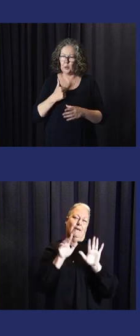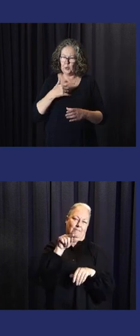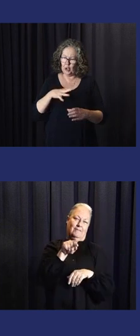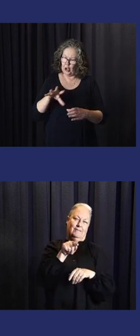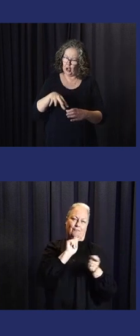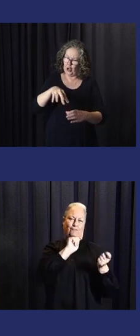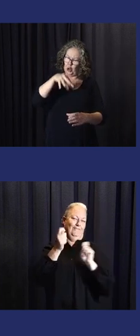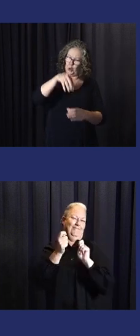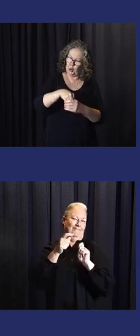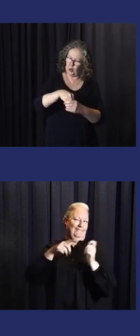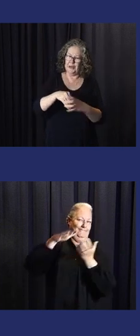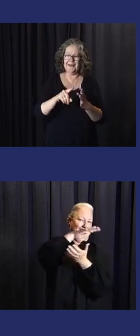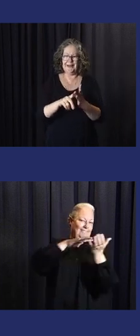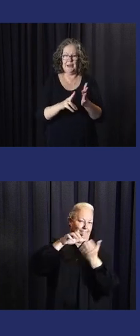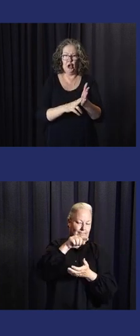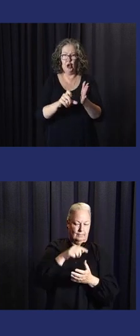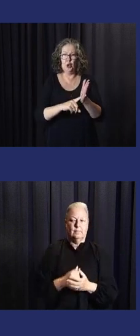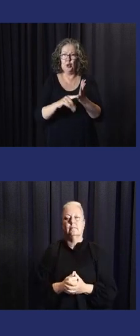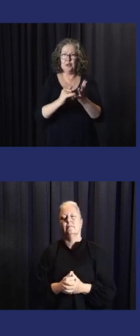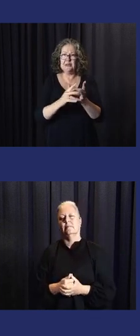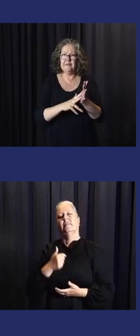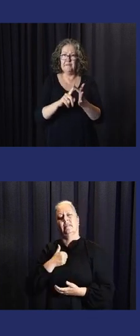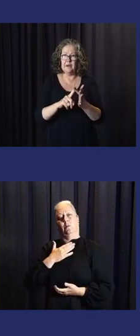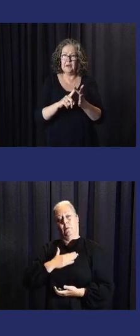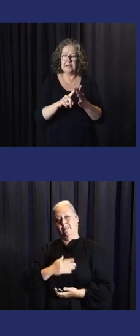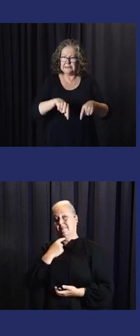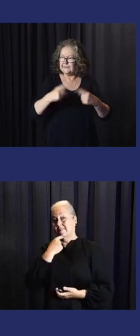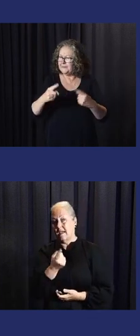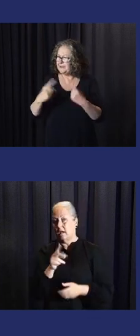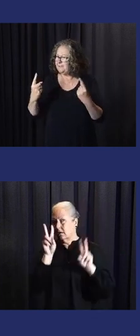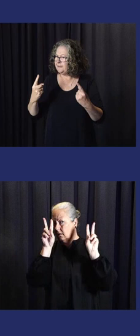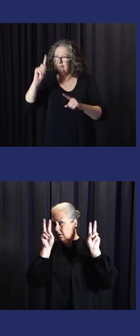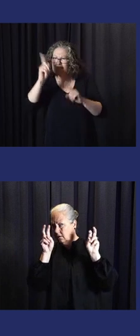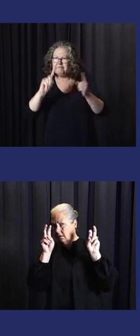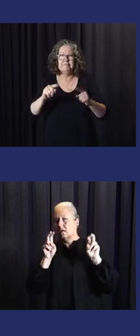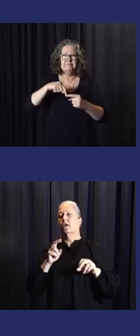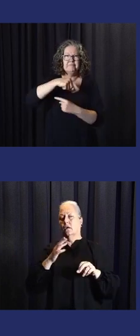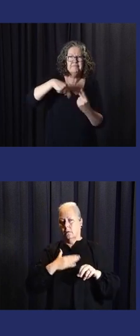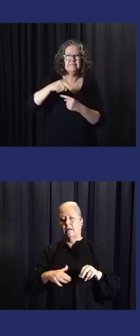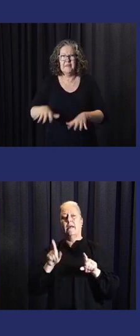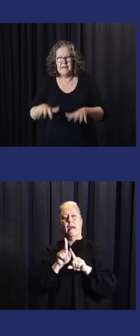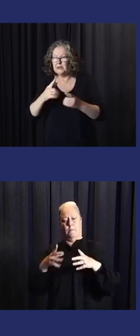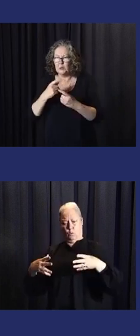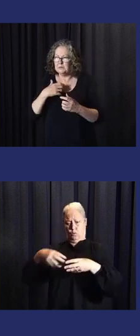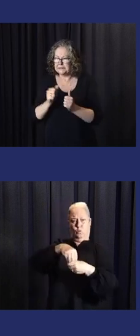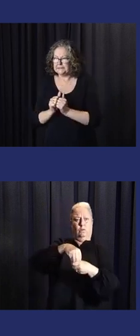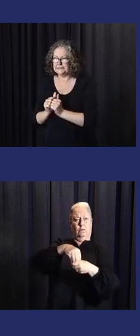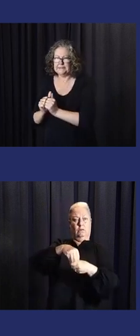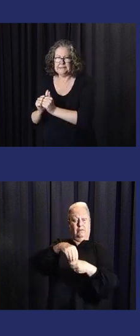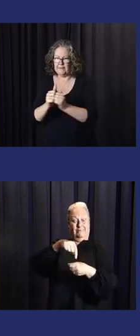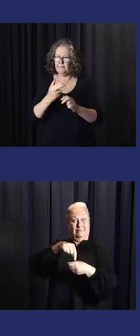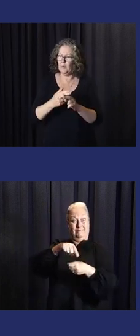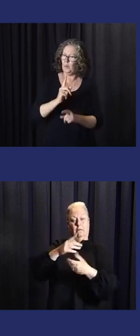climate change at this stage. Therefore, for an inclusive, and I would like to underline the word inclusive,